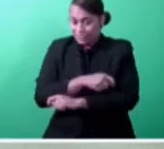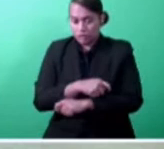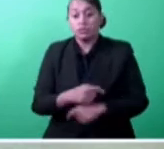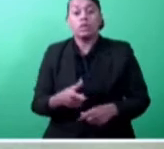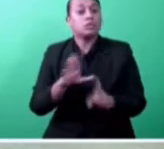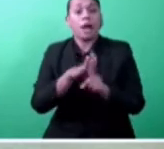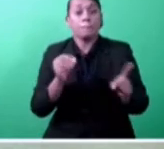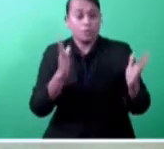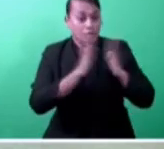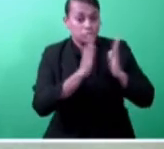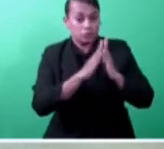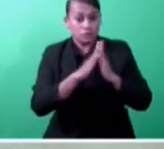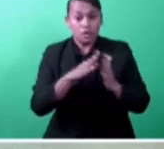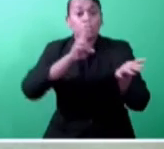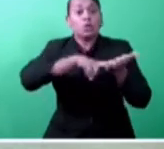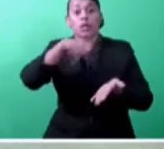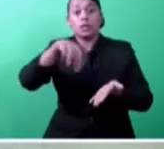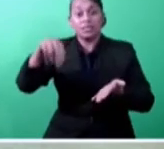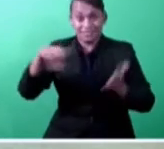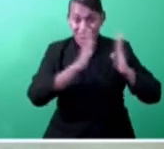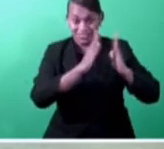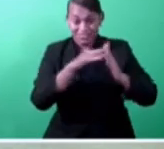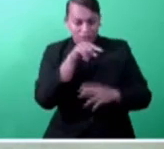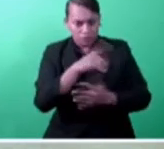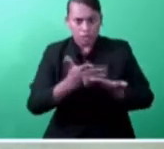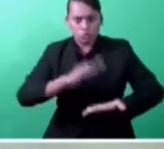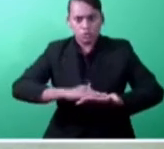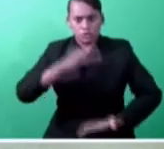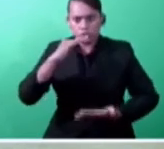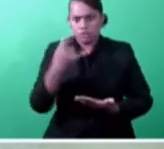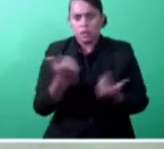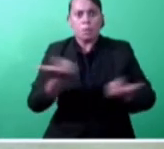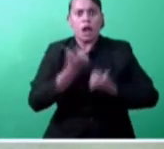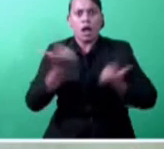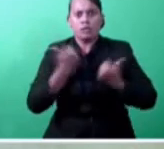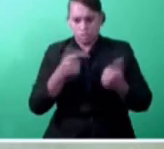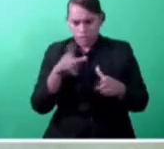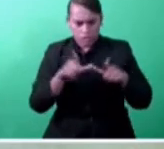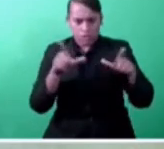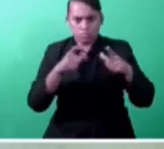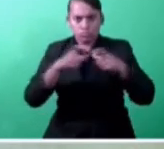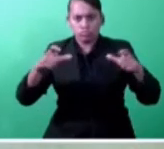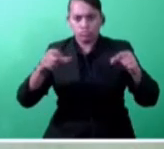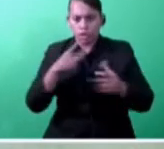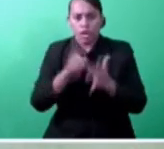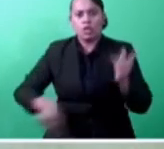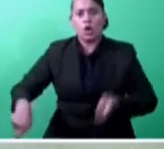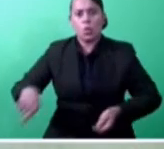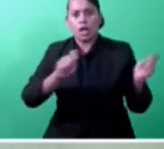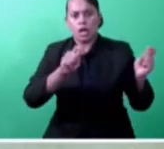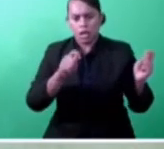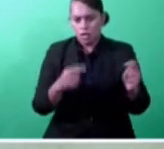Council has seen a 72% increase in issuance of business licenses in January 2020 compared to the same